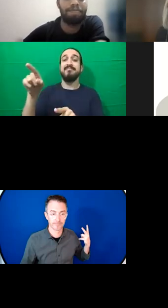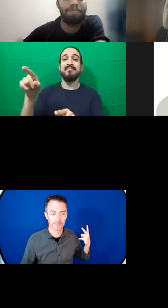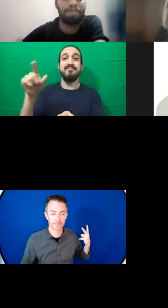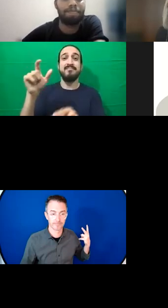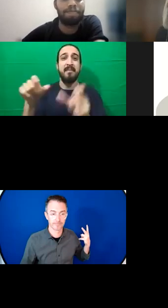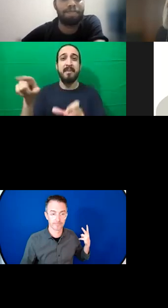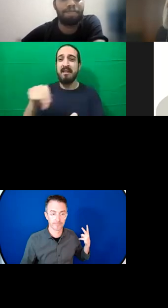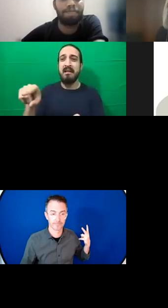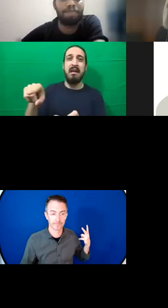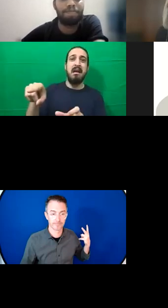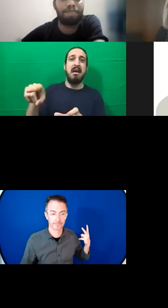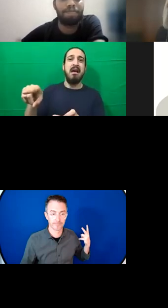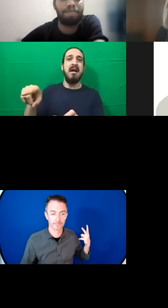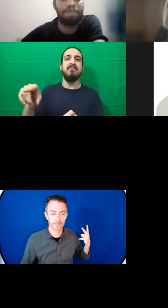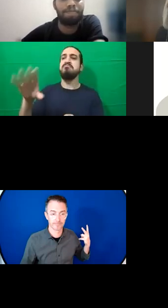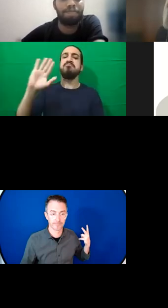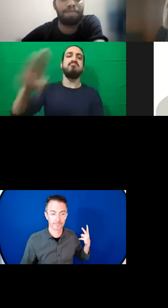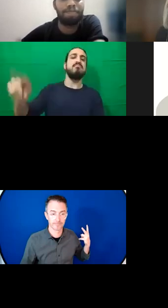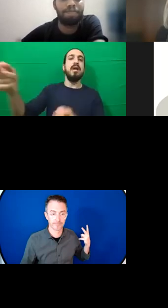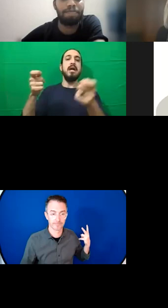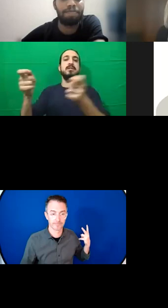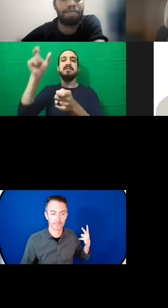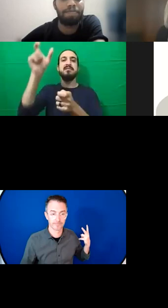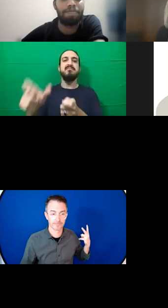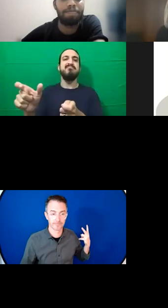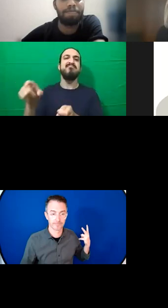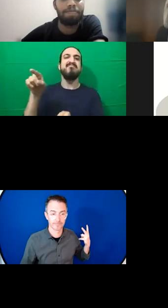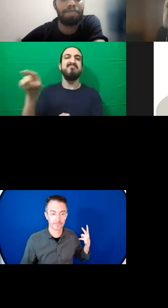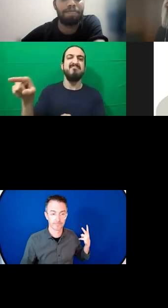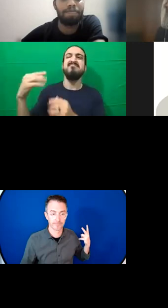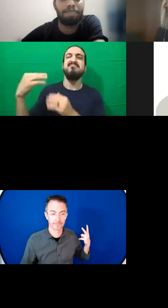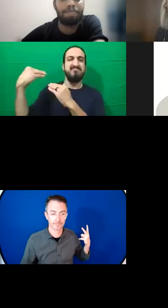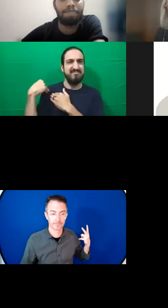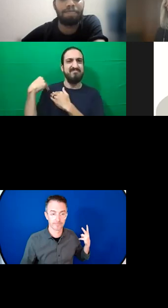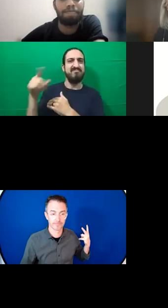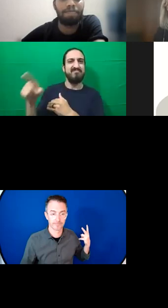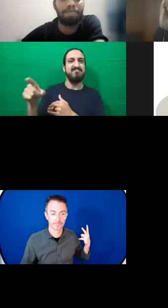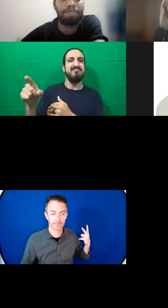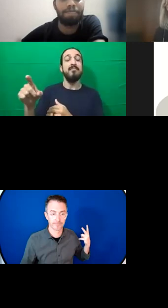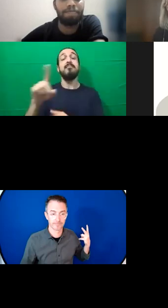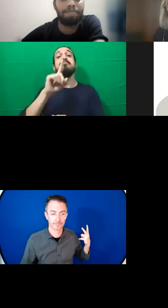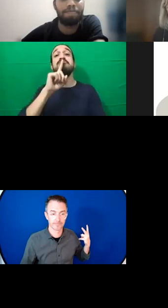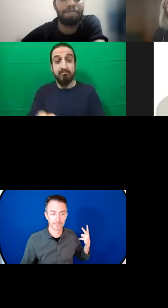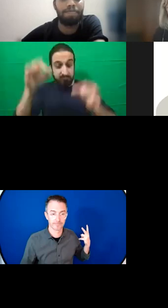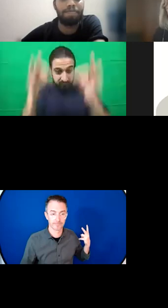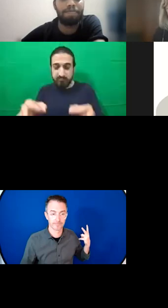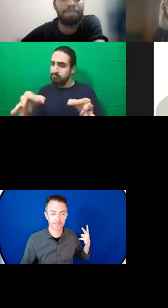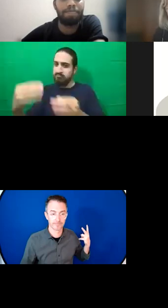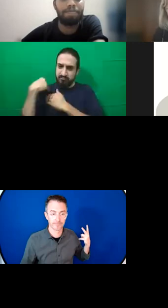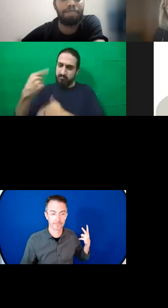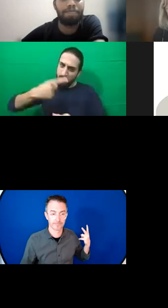But humanitarians are not at the table when commitments are drafted, national health plans are made, and budgets allocated.